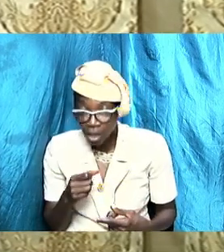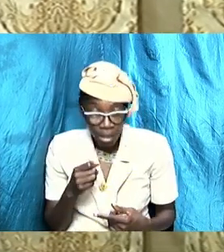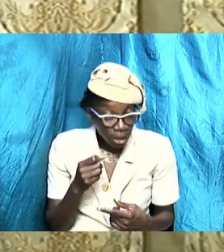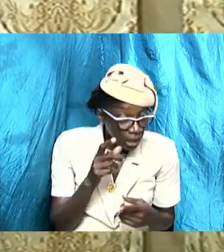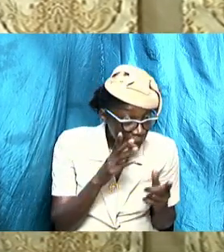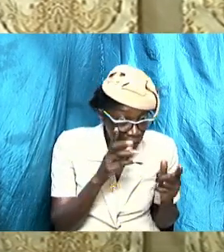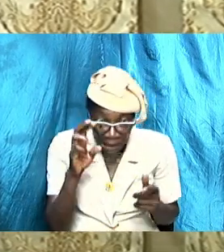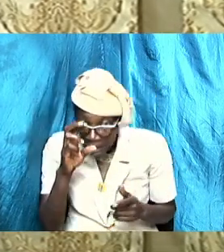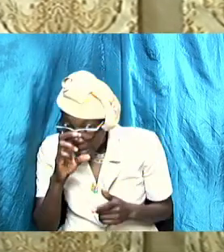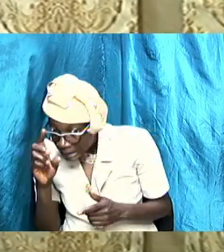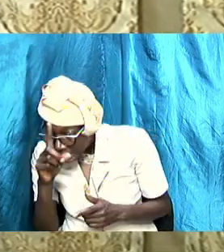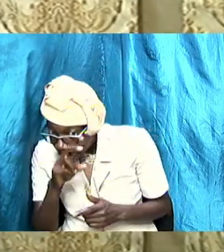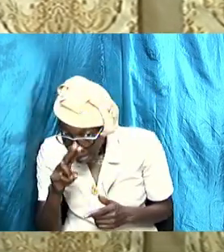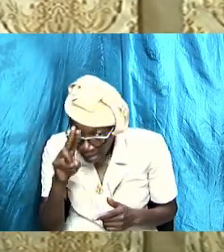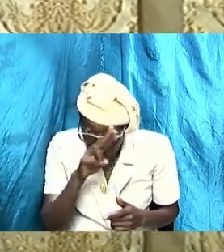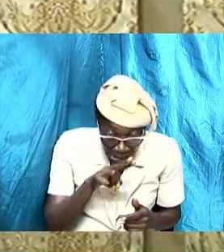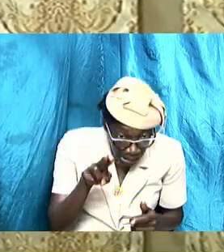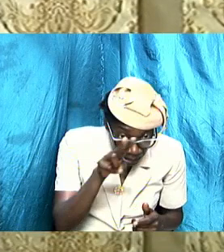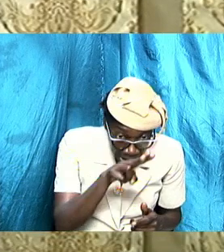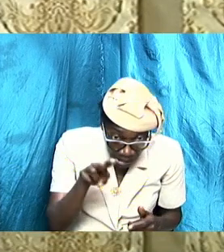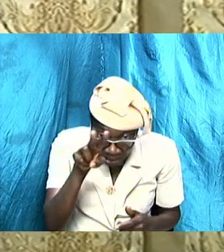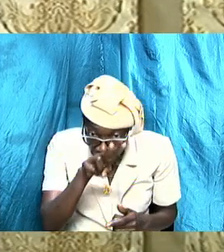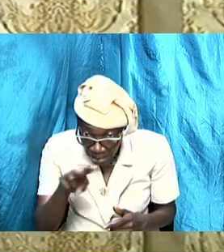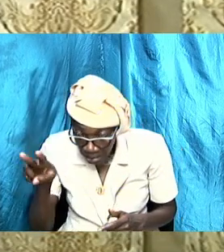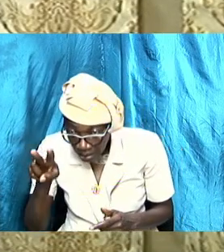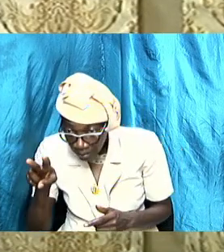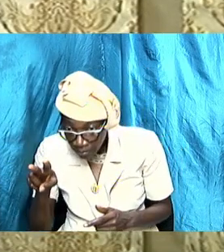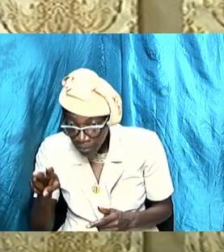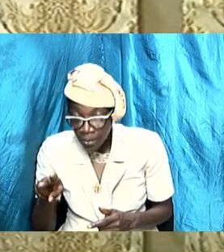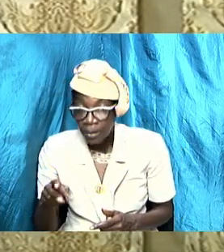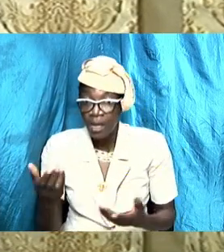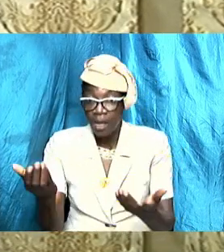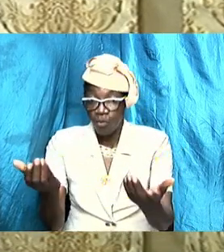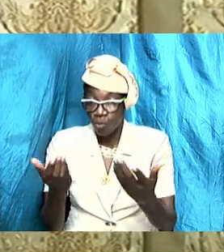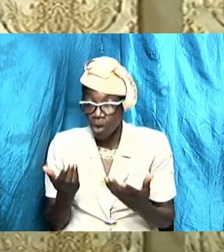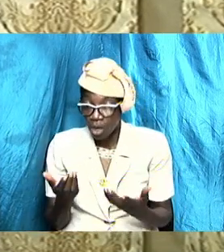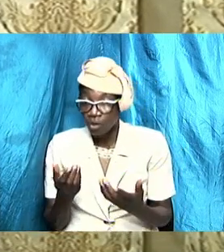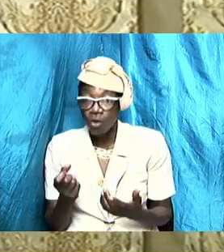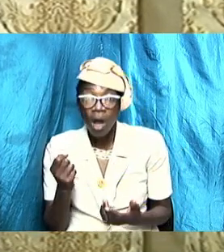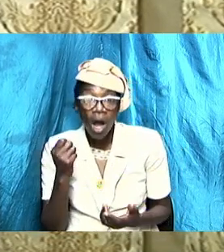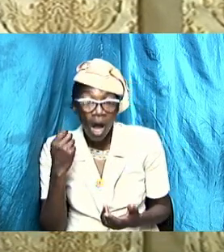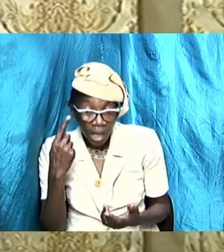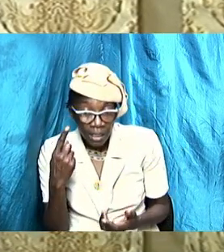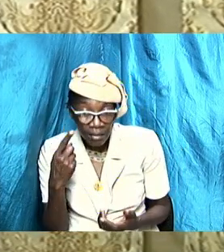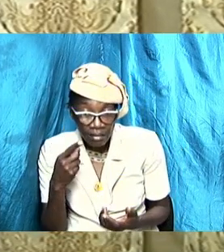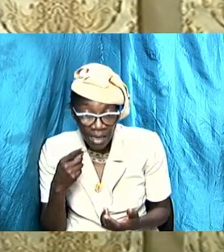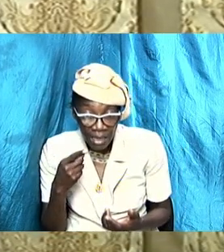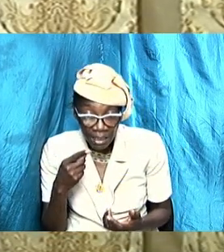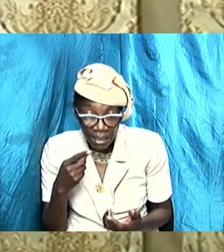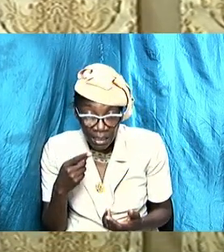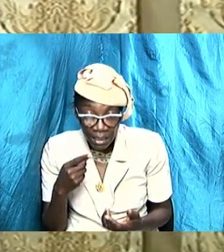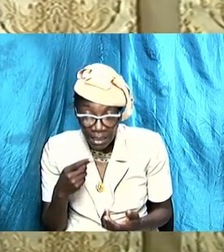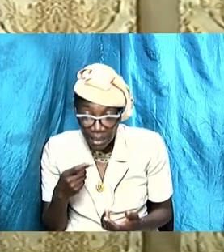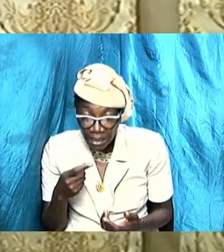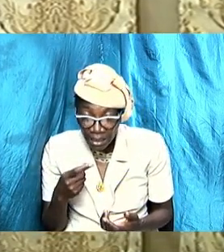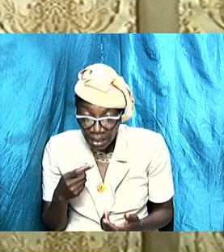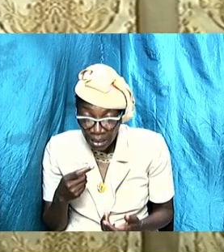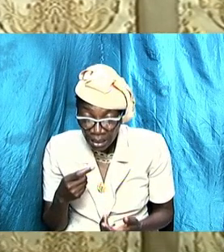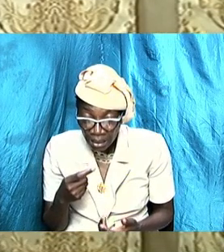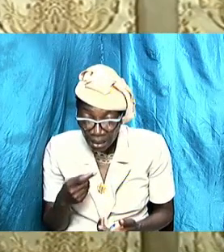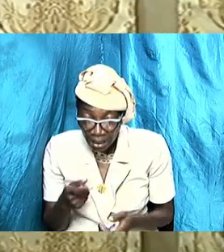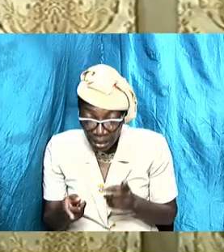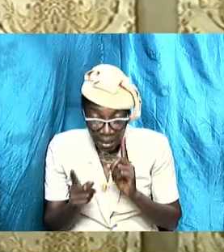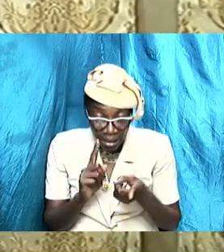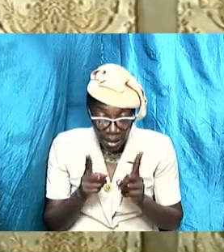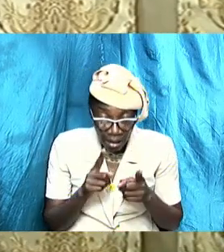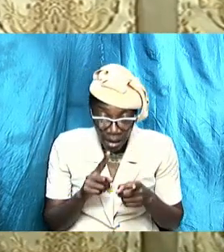want us to heed the exhortation but I also want us to take heed of